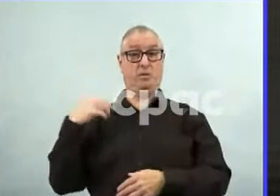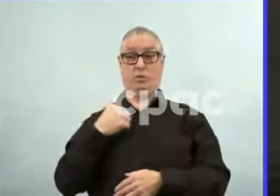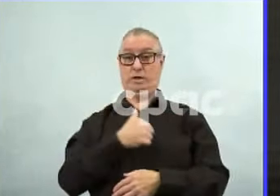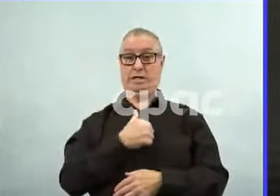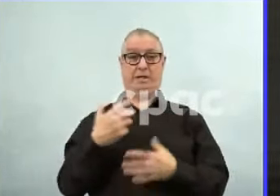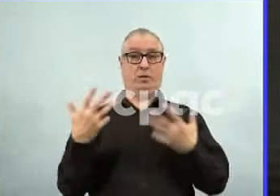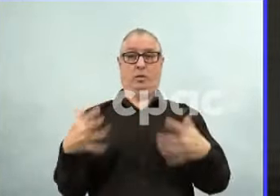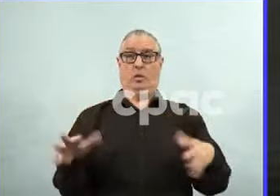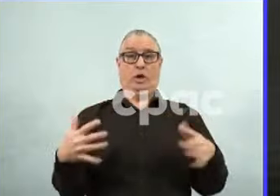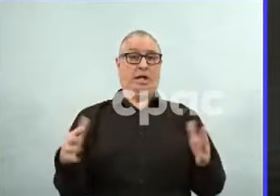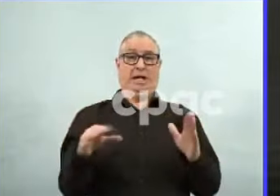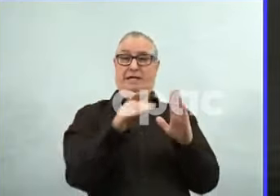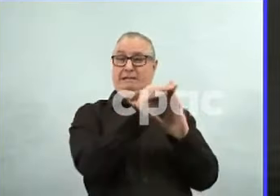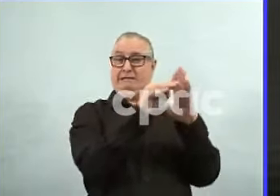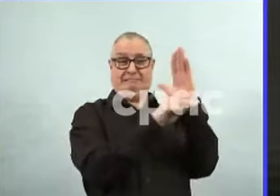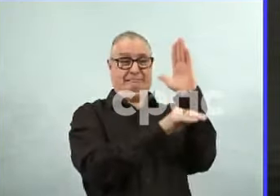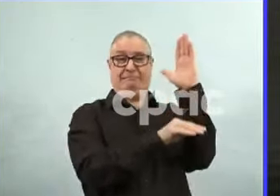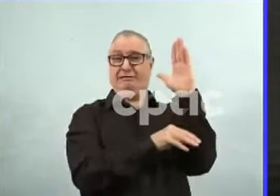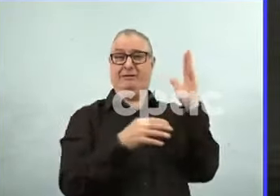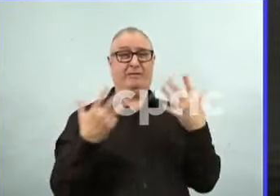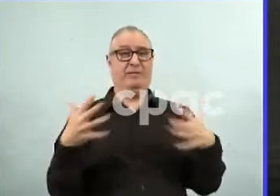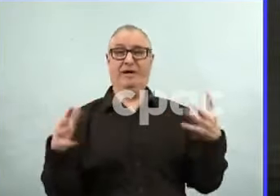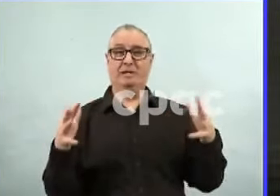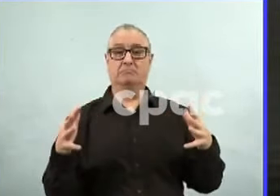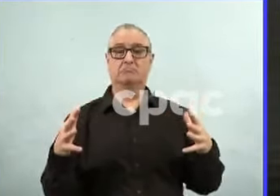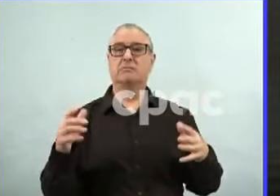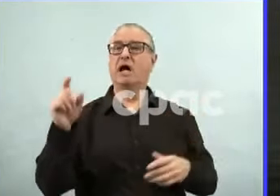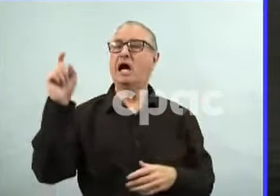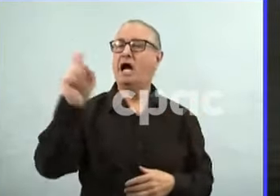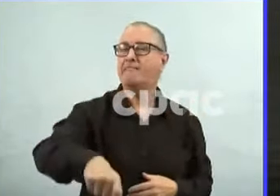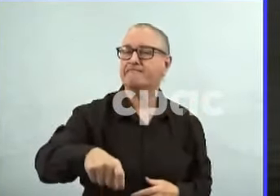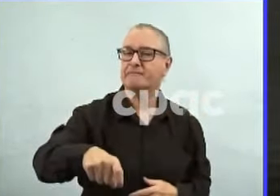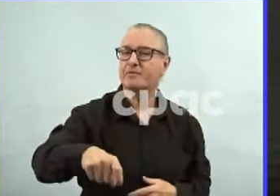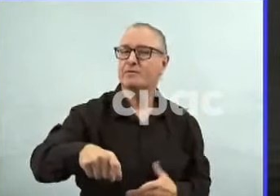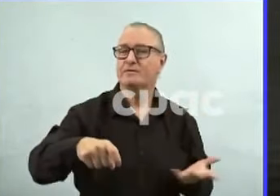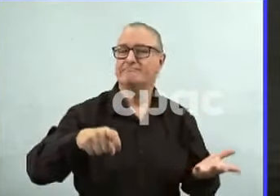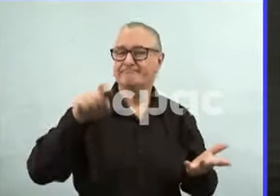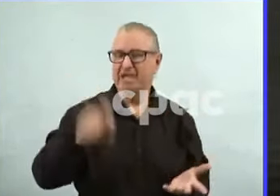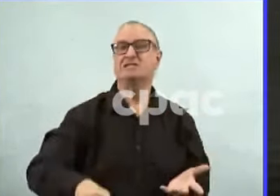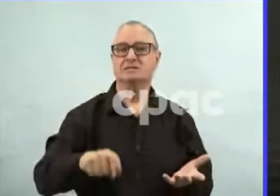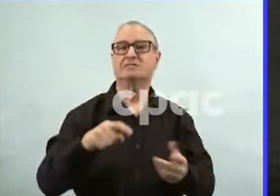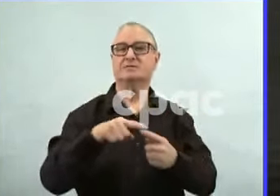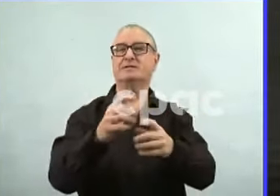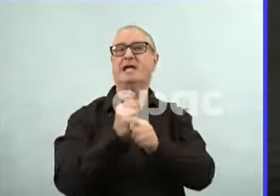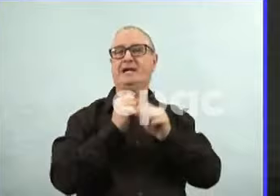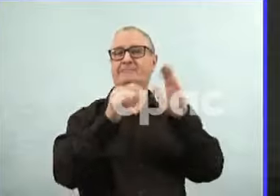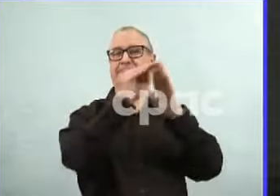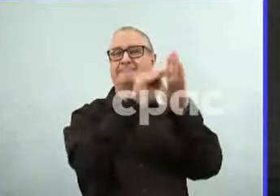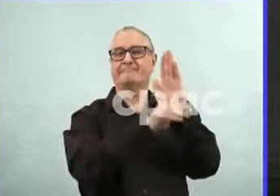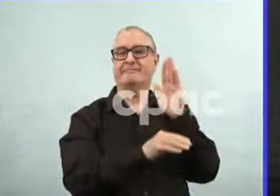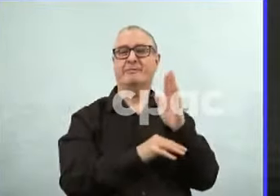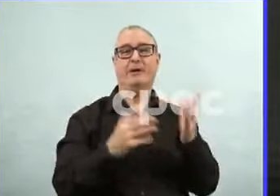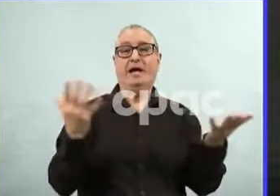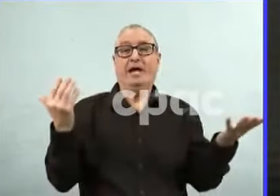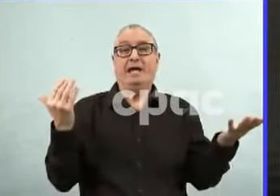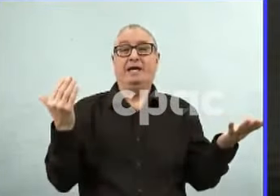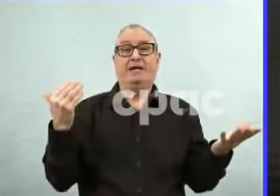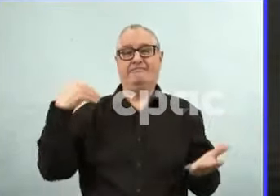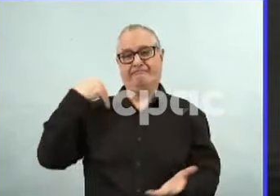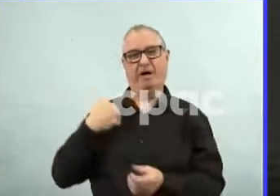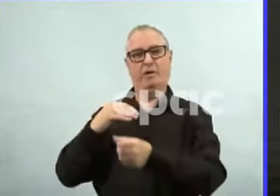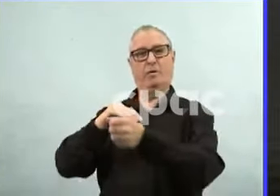to mitigate the risk, to help reduce the impacts of the original COVID strain that was here in relation to